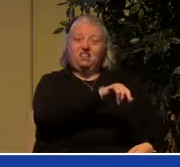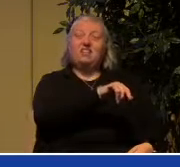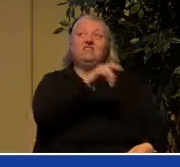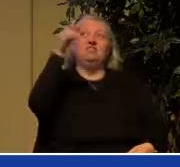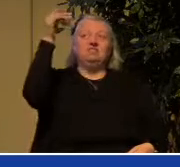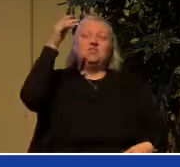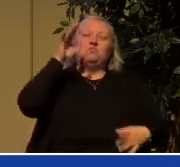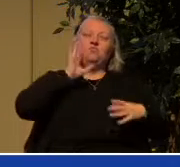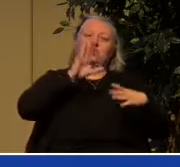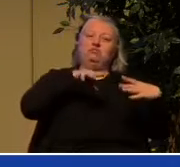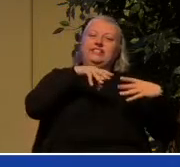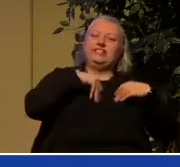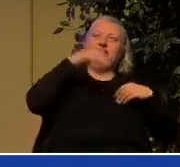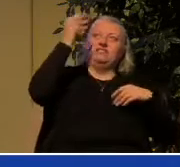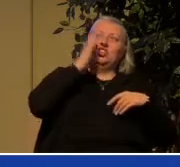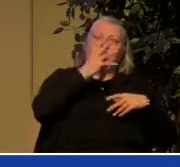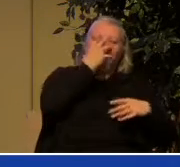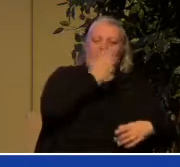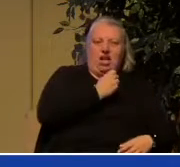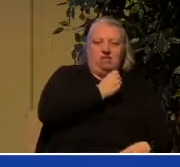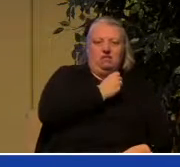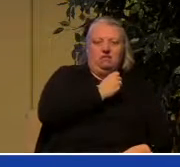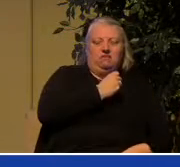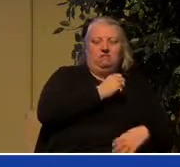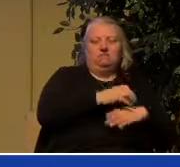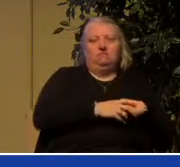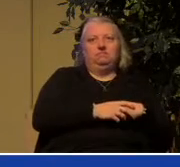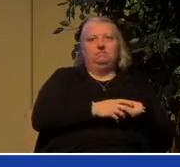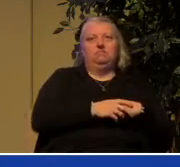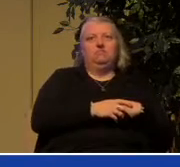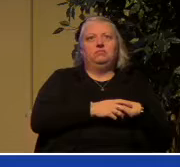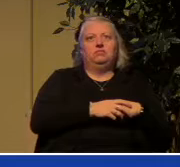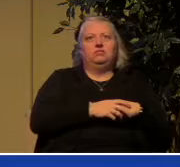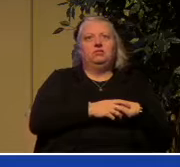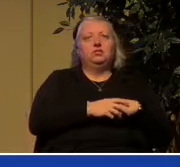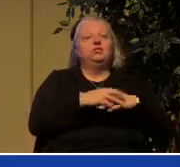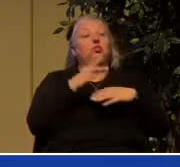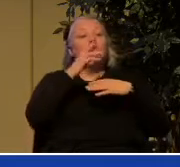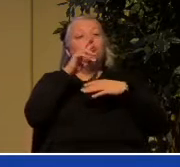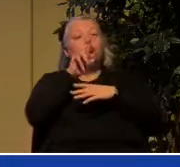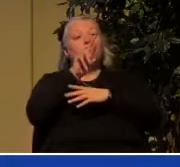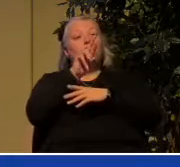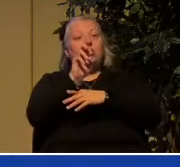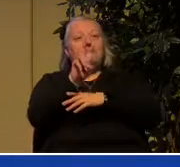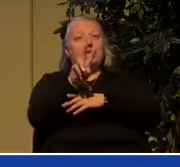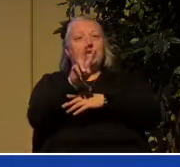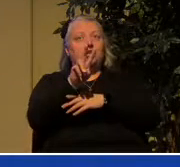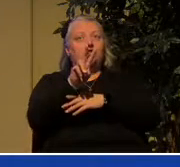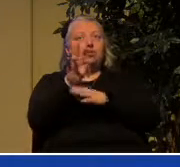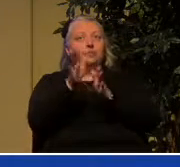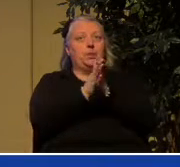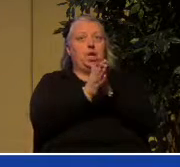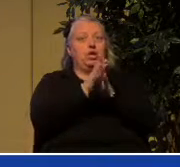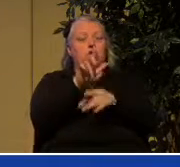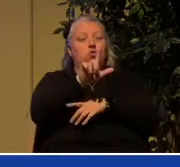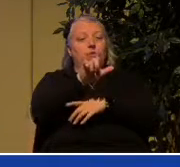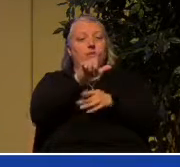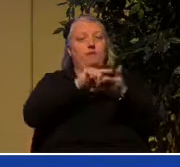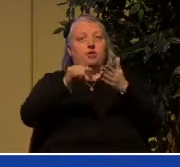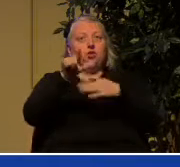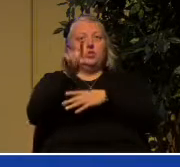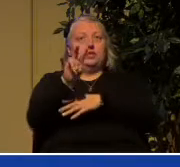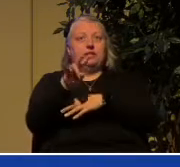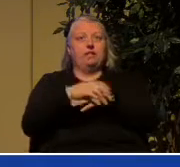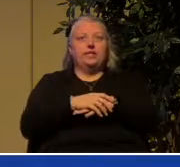who are disobedient the book of Revelation teaches us the same truth 21-27 nothing